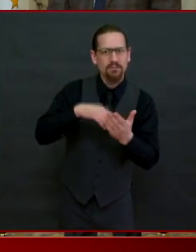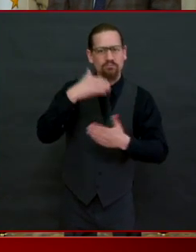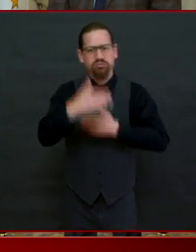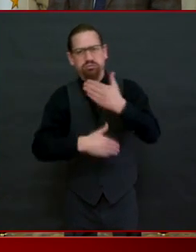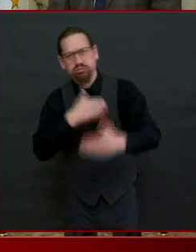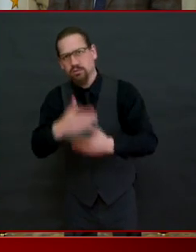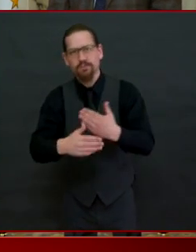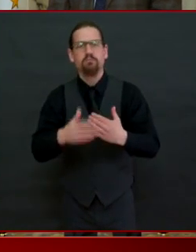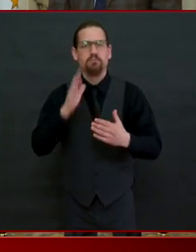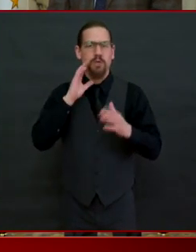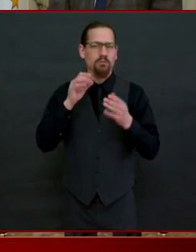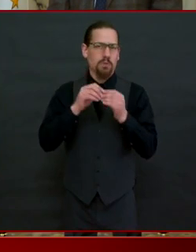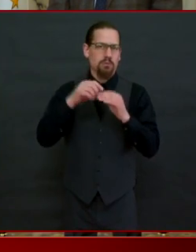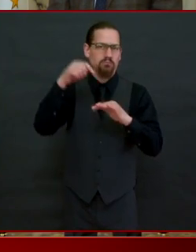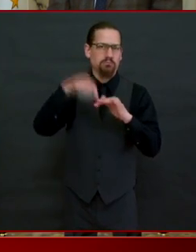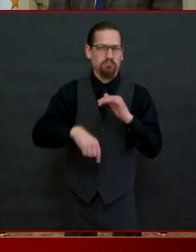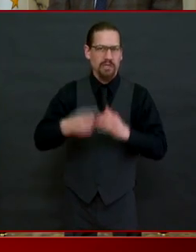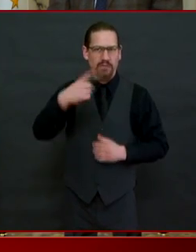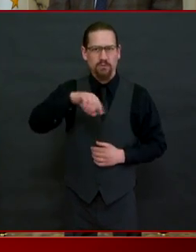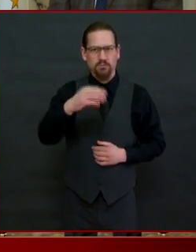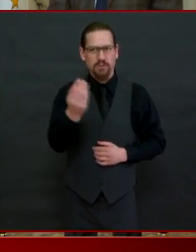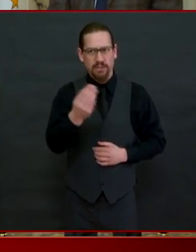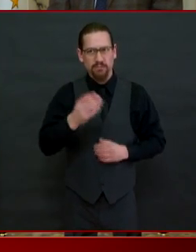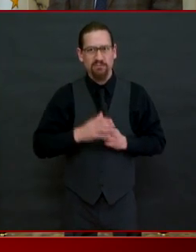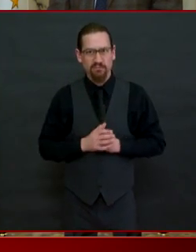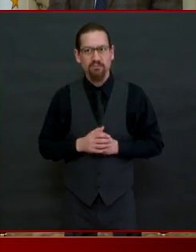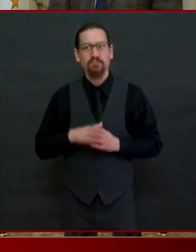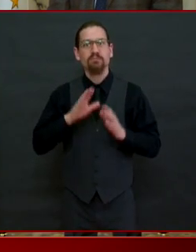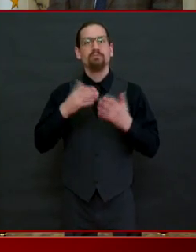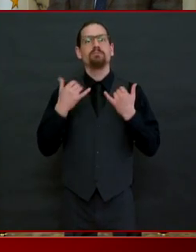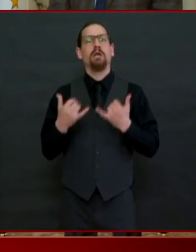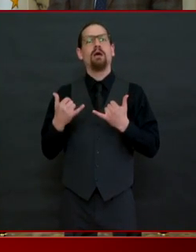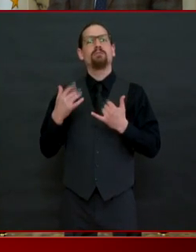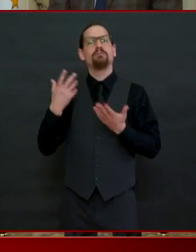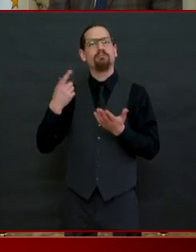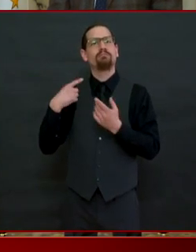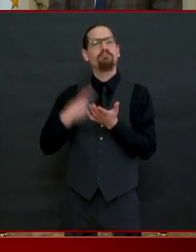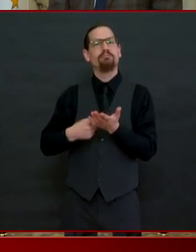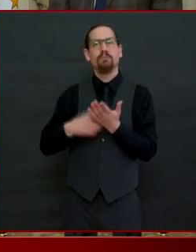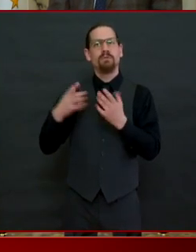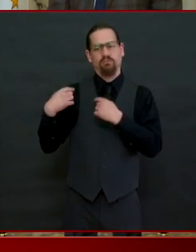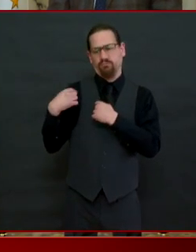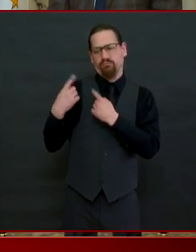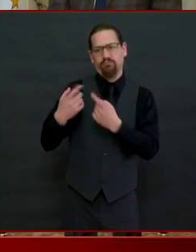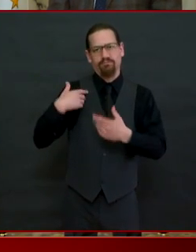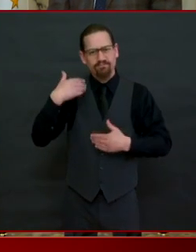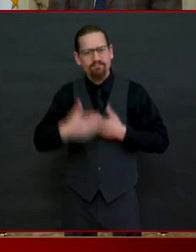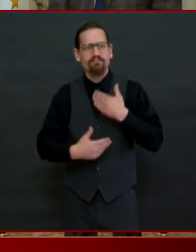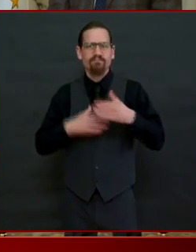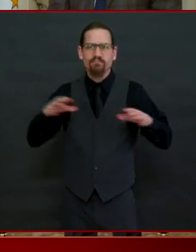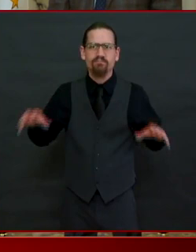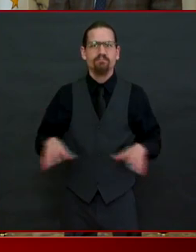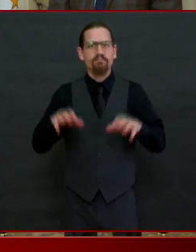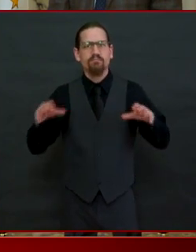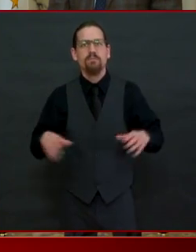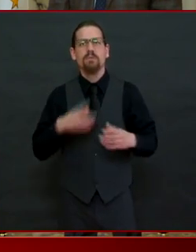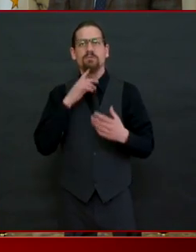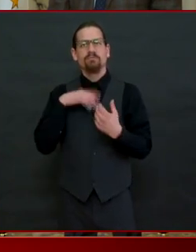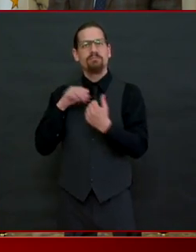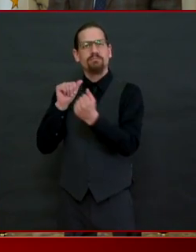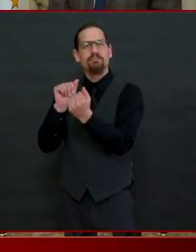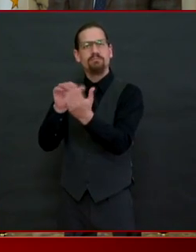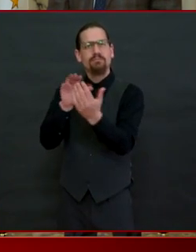in getting us to this point we have taken i have taken a fact-based targeted